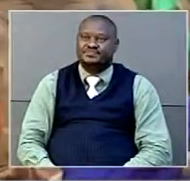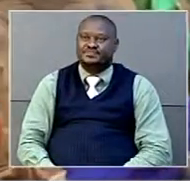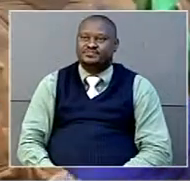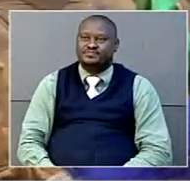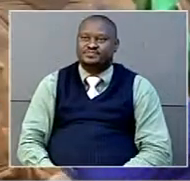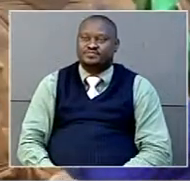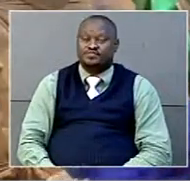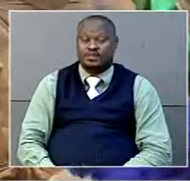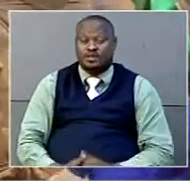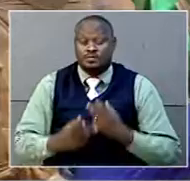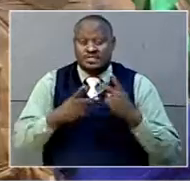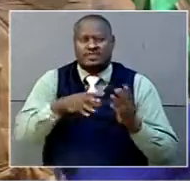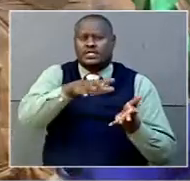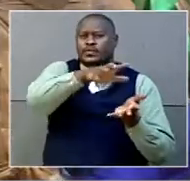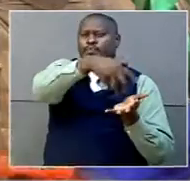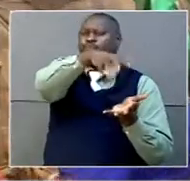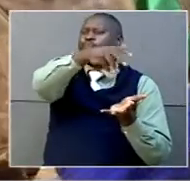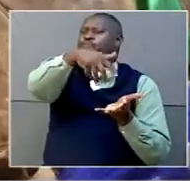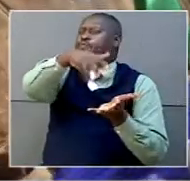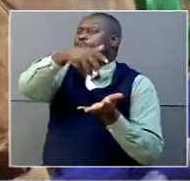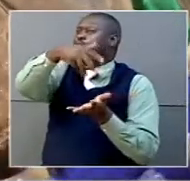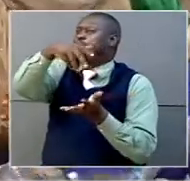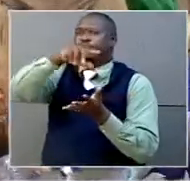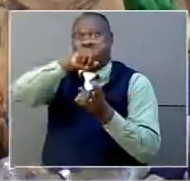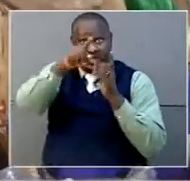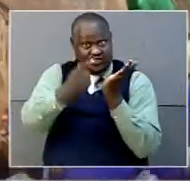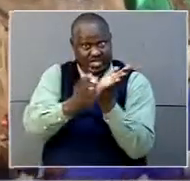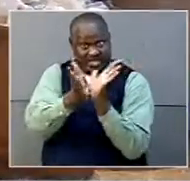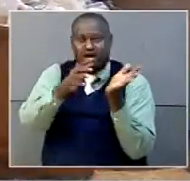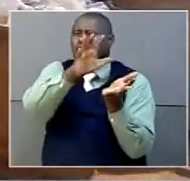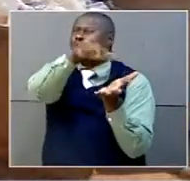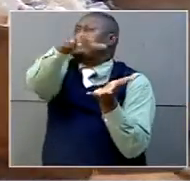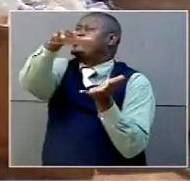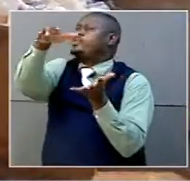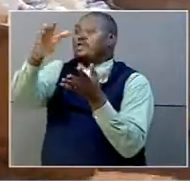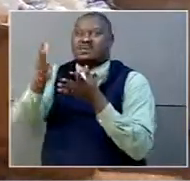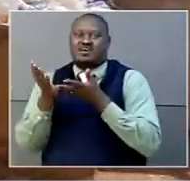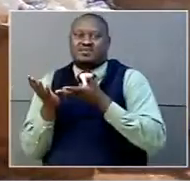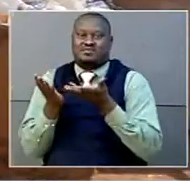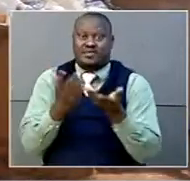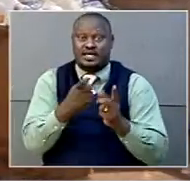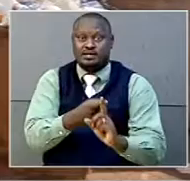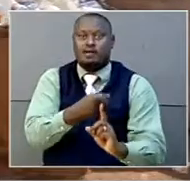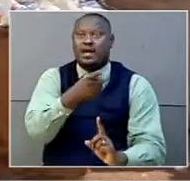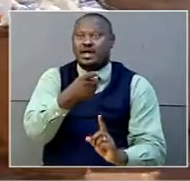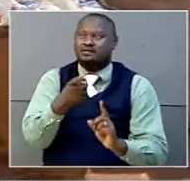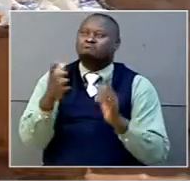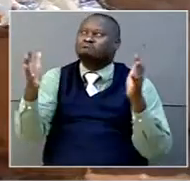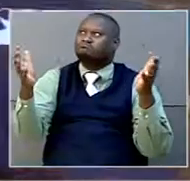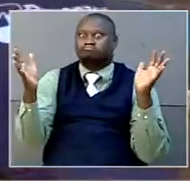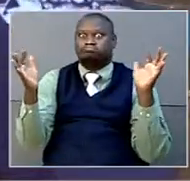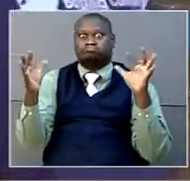The plastic waste is gathered from all collection centers spread across the country and later transported to the main recycling center in Kampala.